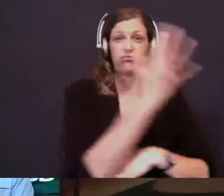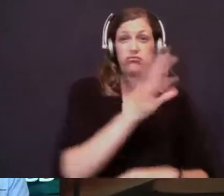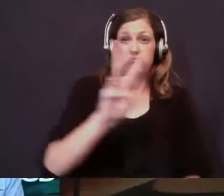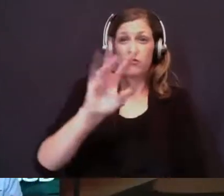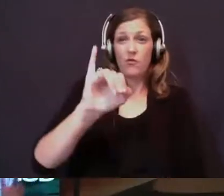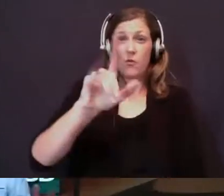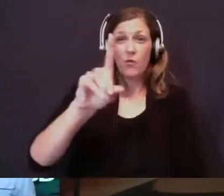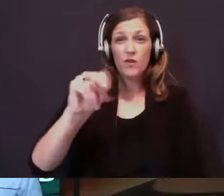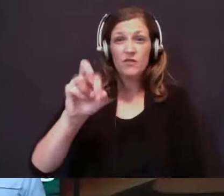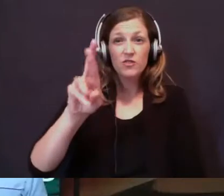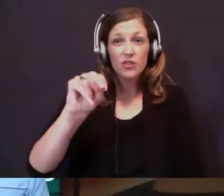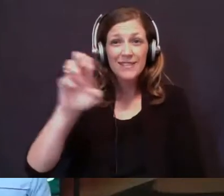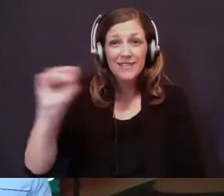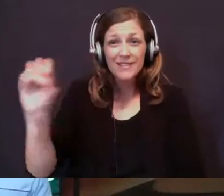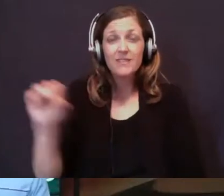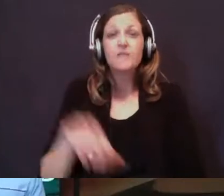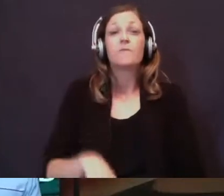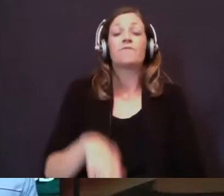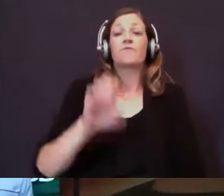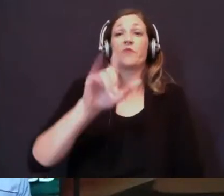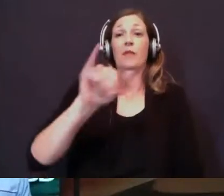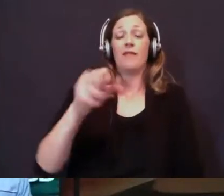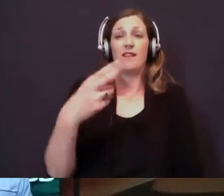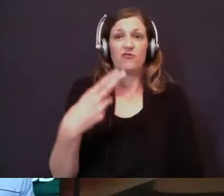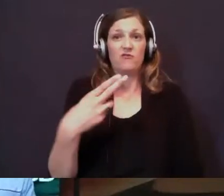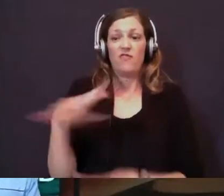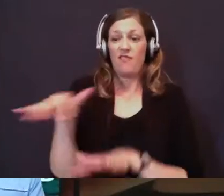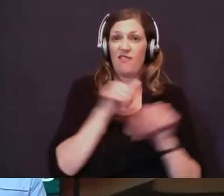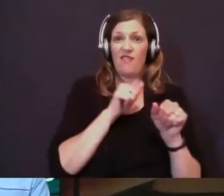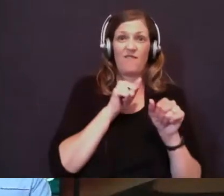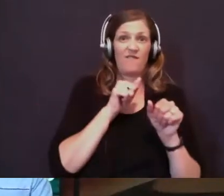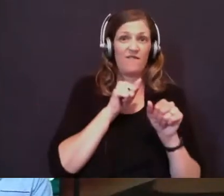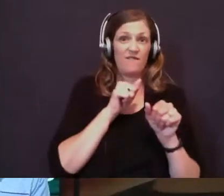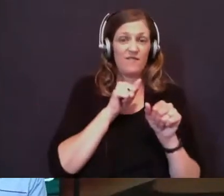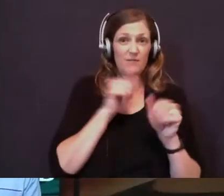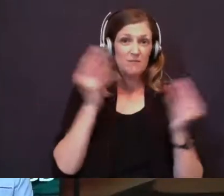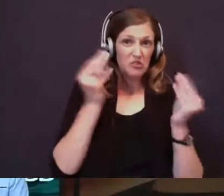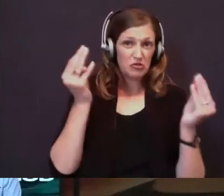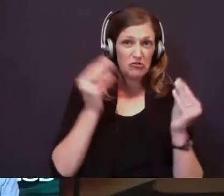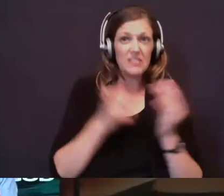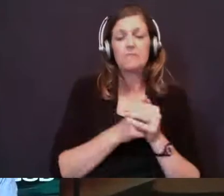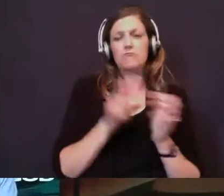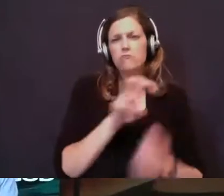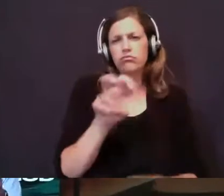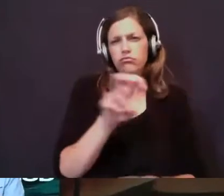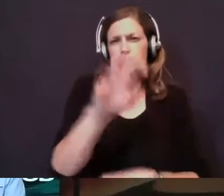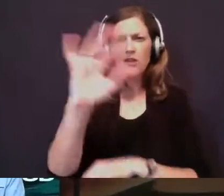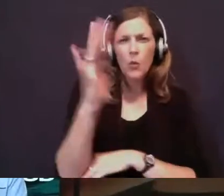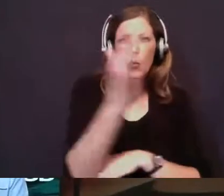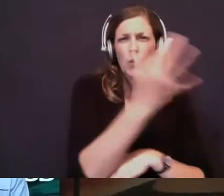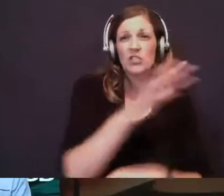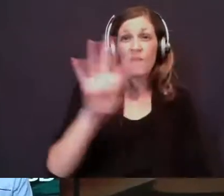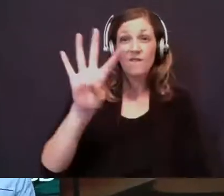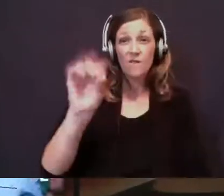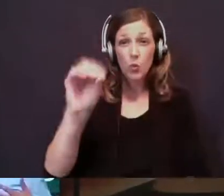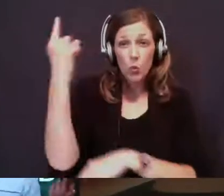Elijah is out of ministry. He's going through the desert, the wilderness. And he's in there for 40 days.